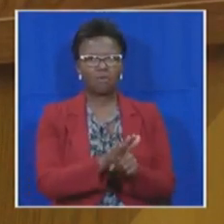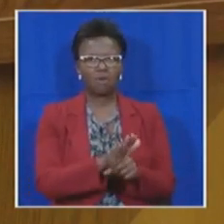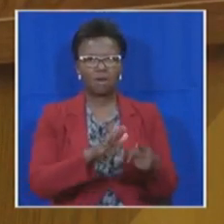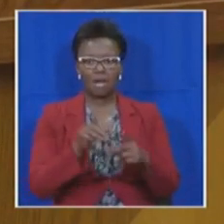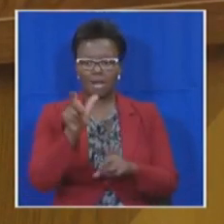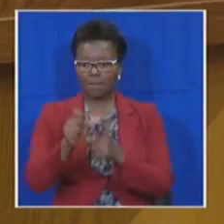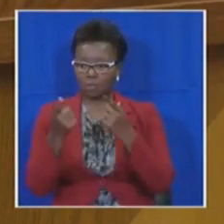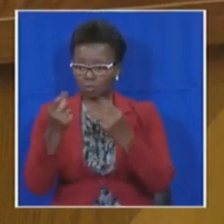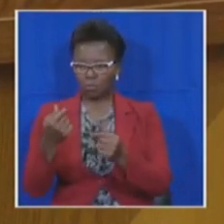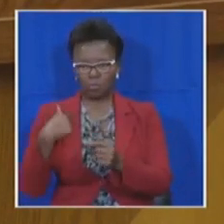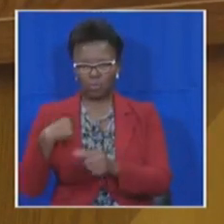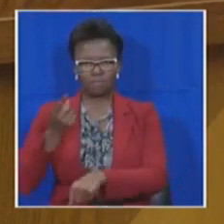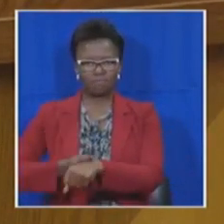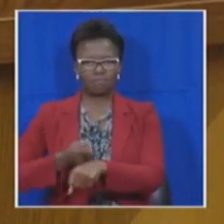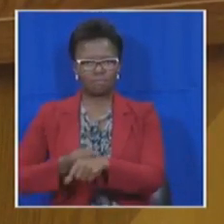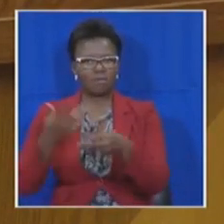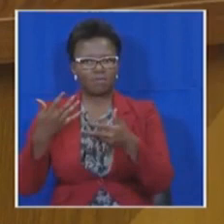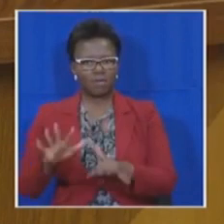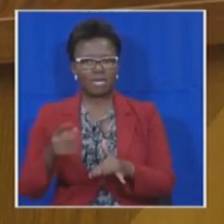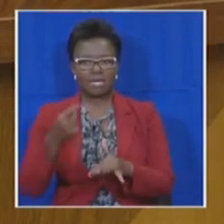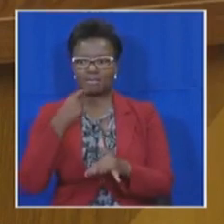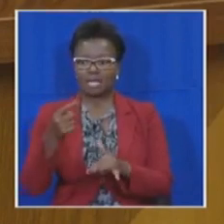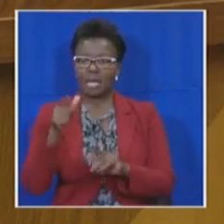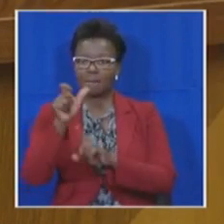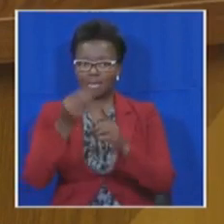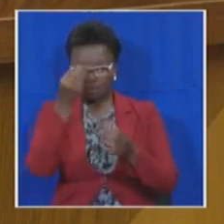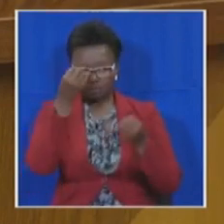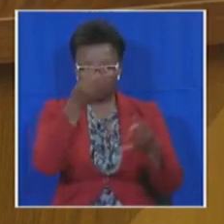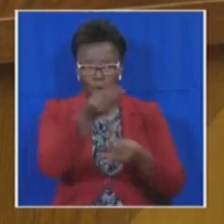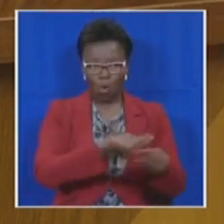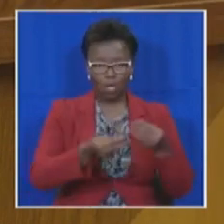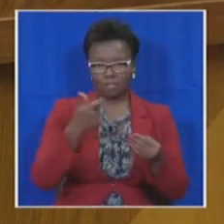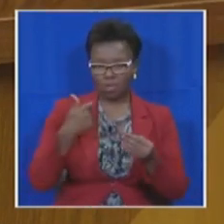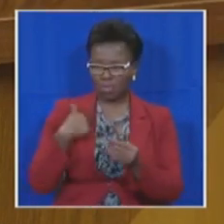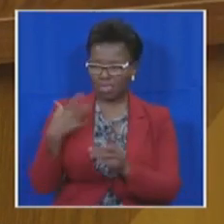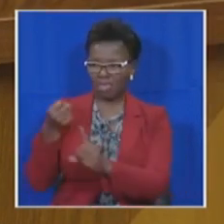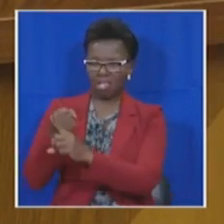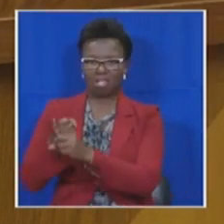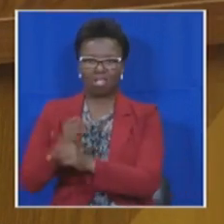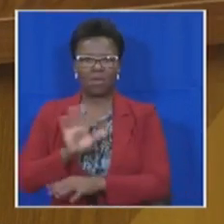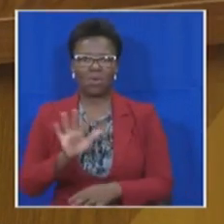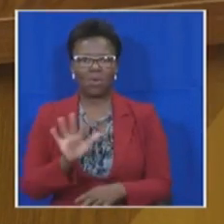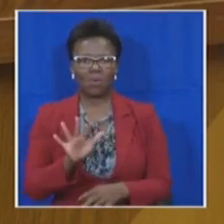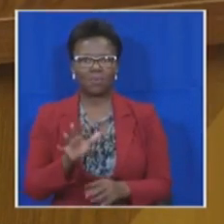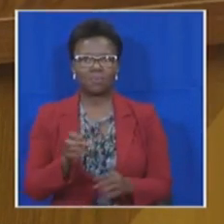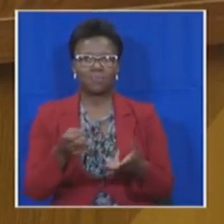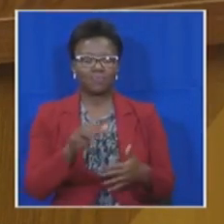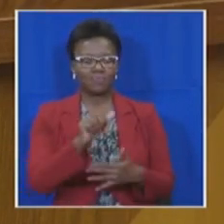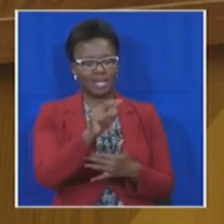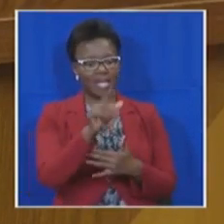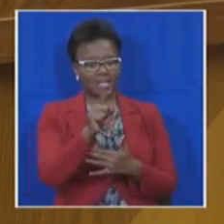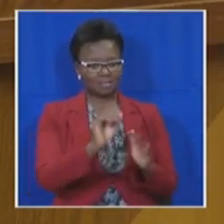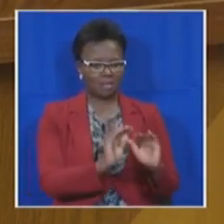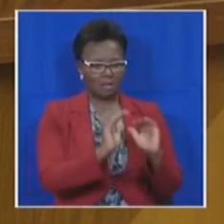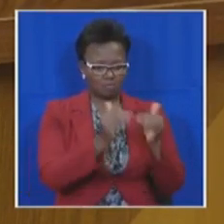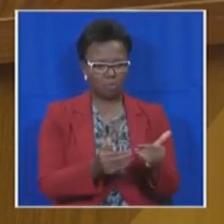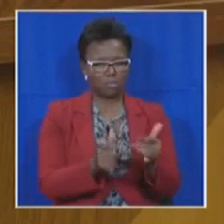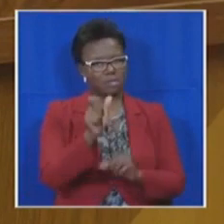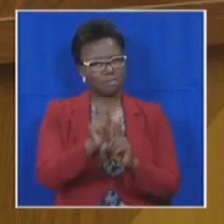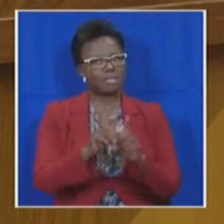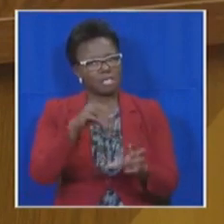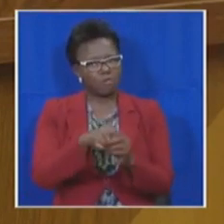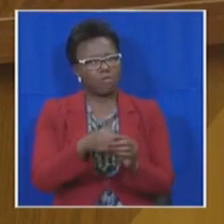perpetrators and we don't victimize whistleblowers. Where the ANC governs, they protect corrupt cadres.